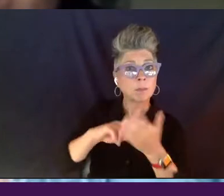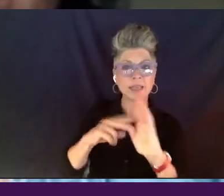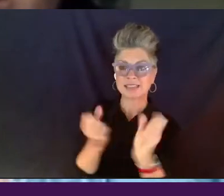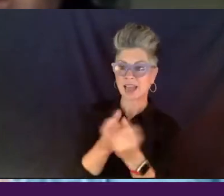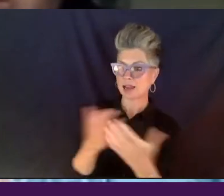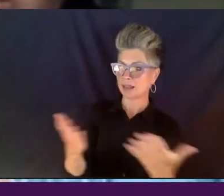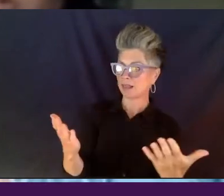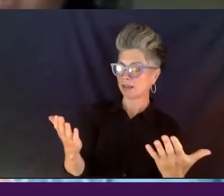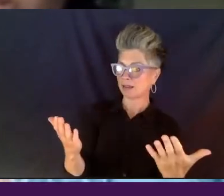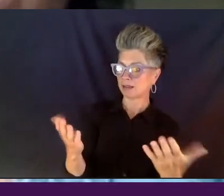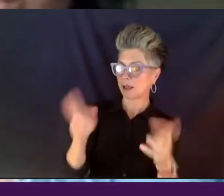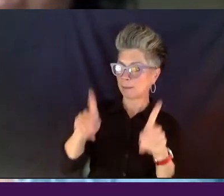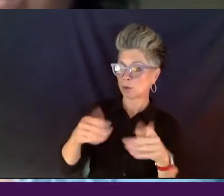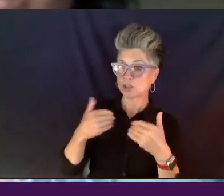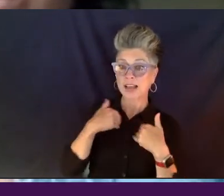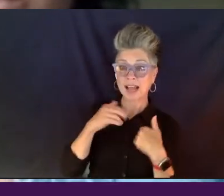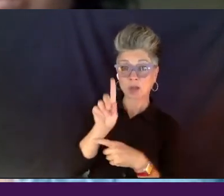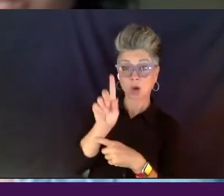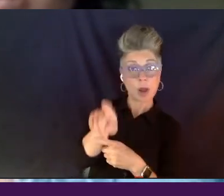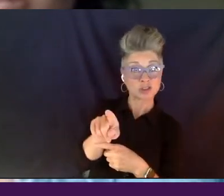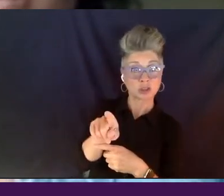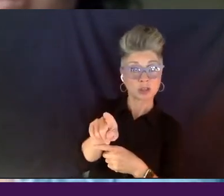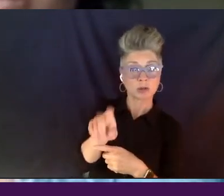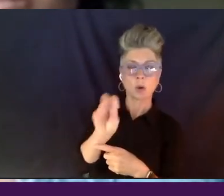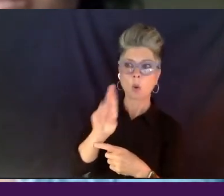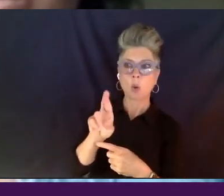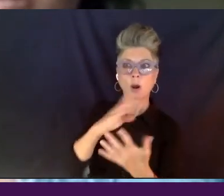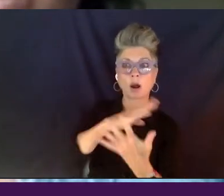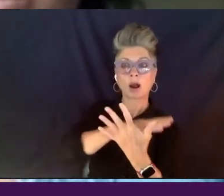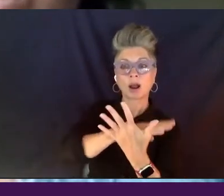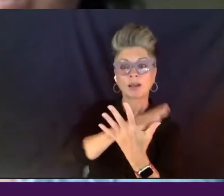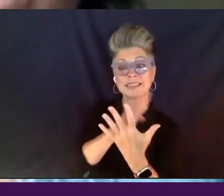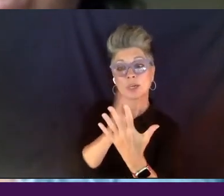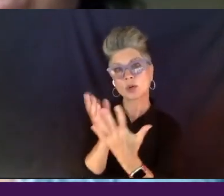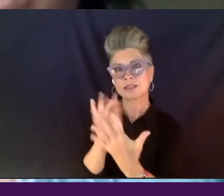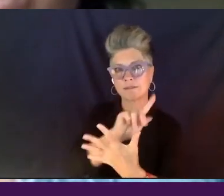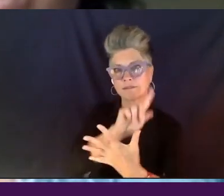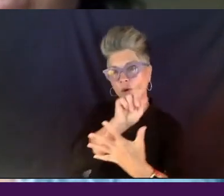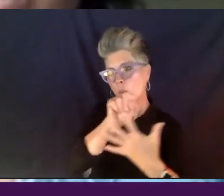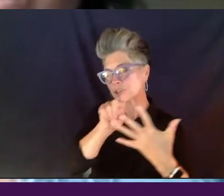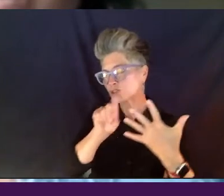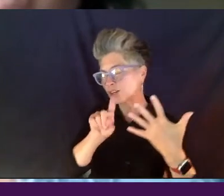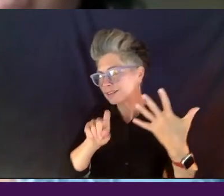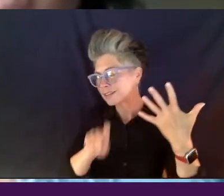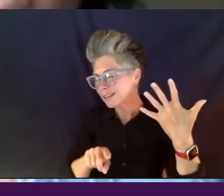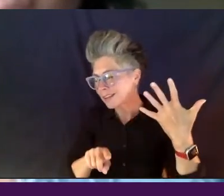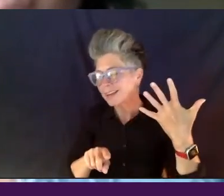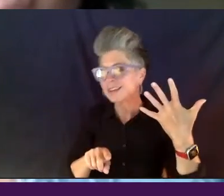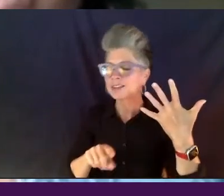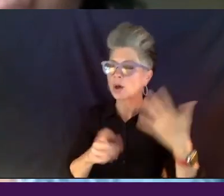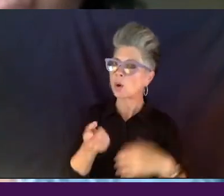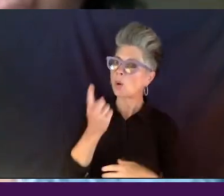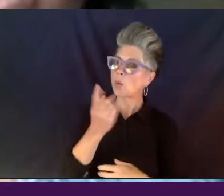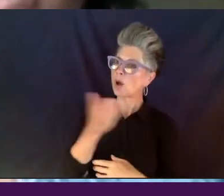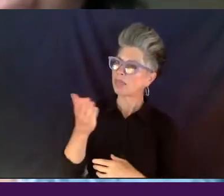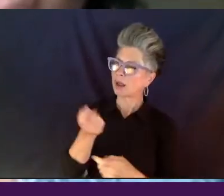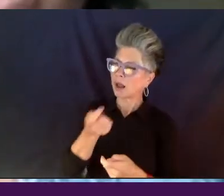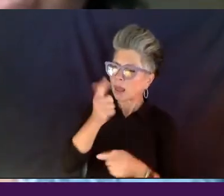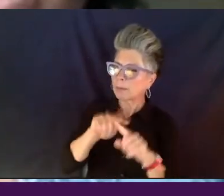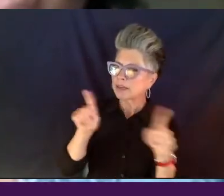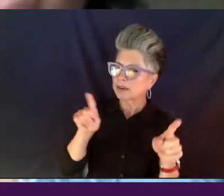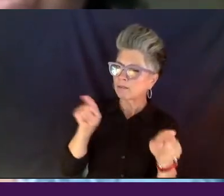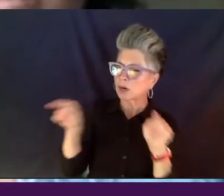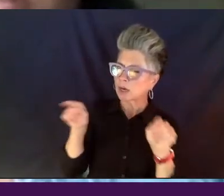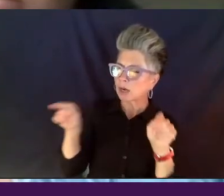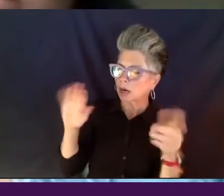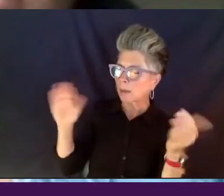or a series of questions that they ask. And, um, and so, you know, I think one thing that's a little bit different is that, you know, we've been able